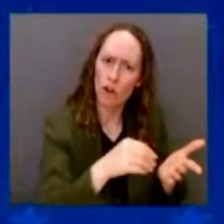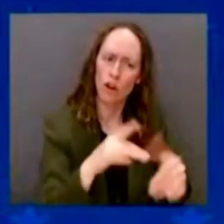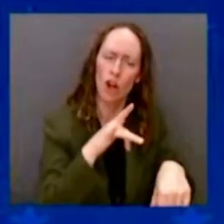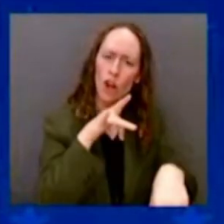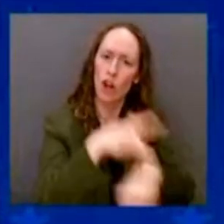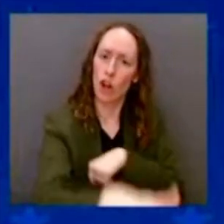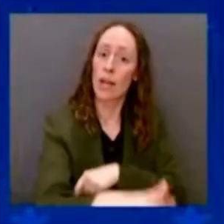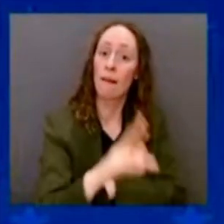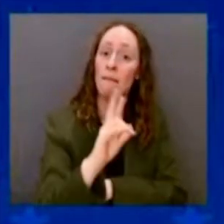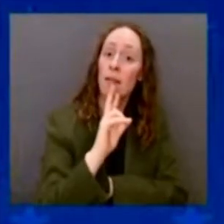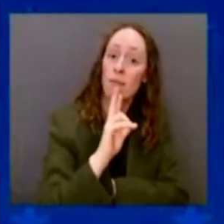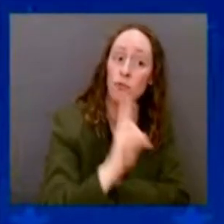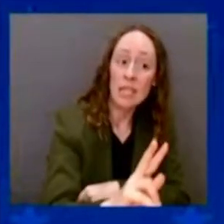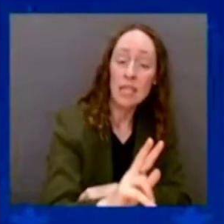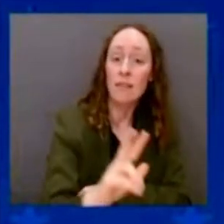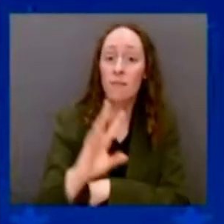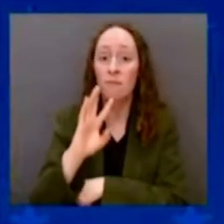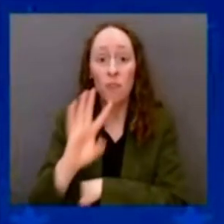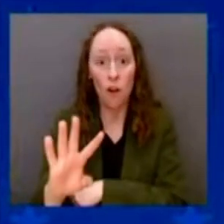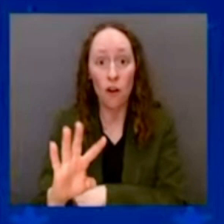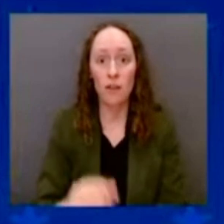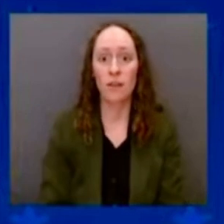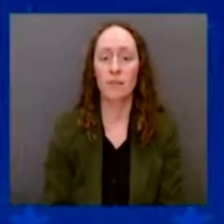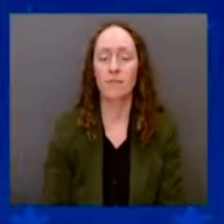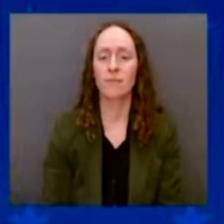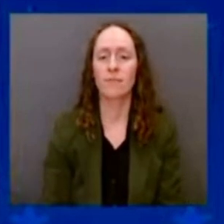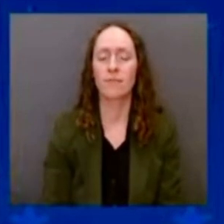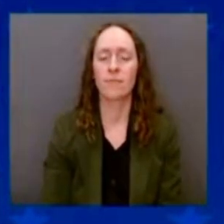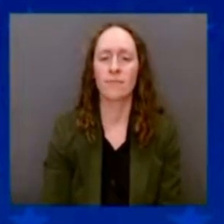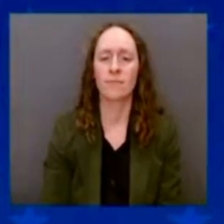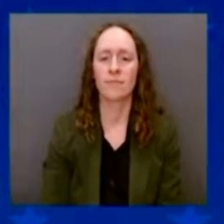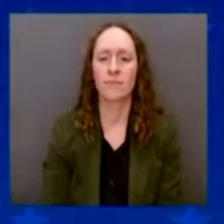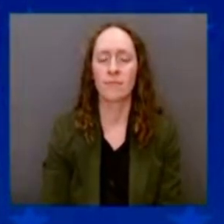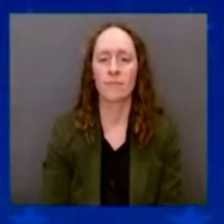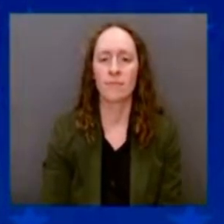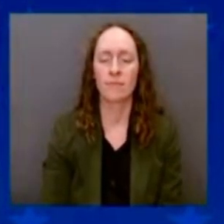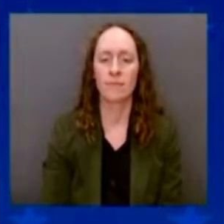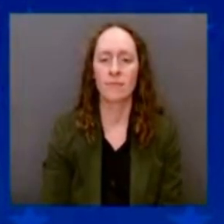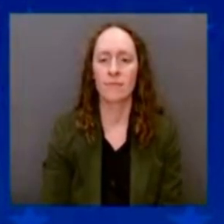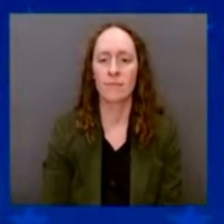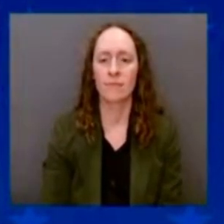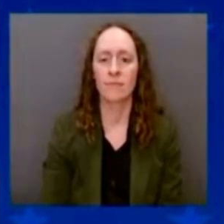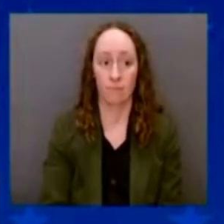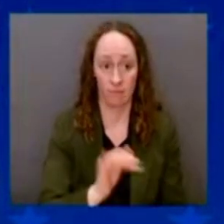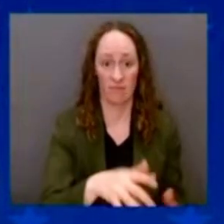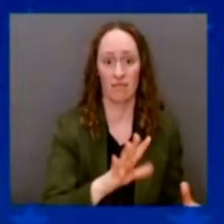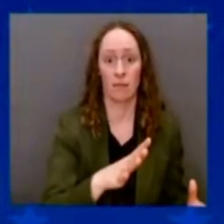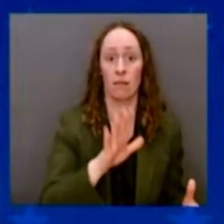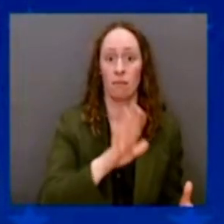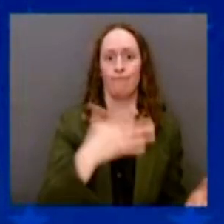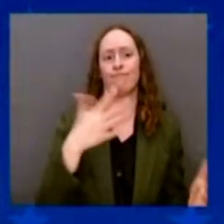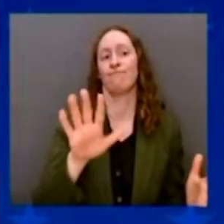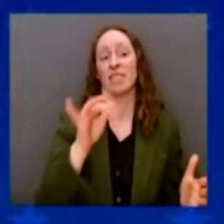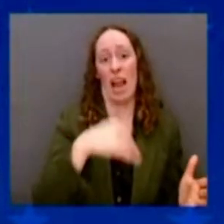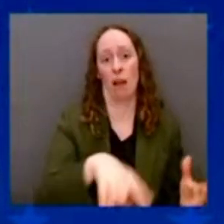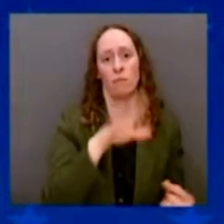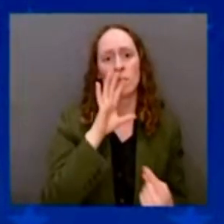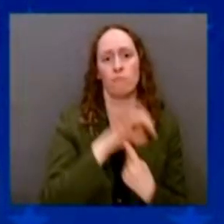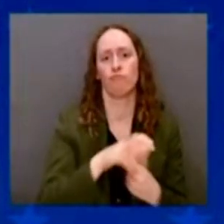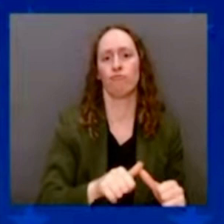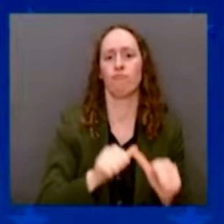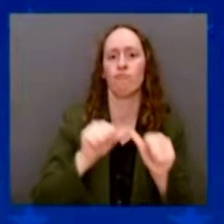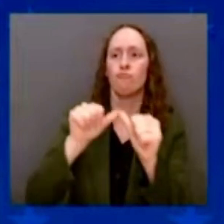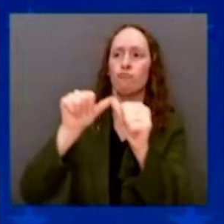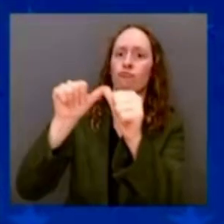and go on to earn a two- or four-year degree no matter what their background is. Because guess what? Their brain is still developing.